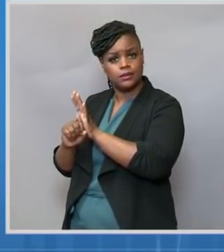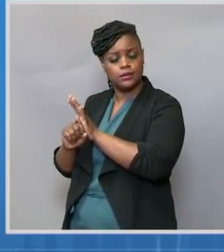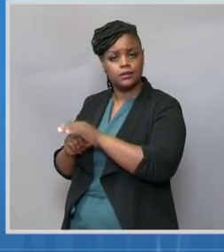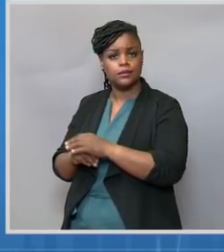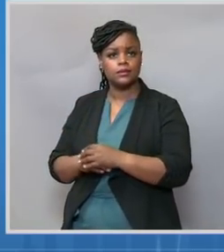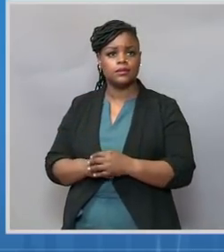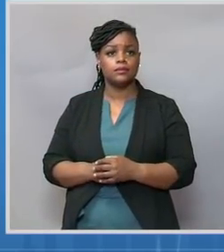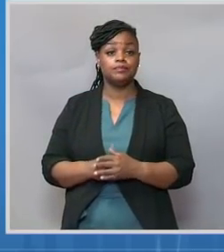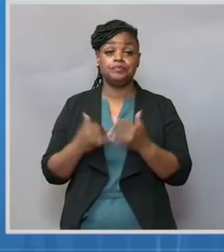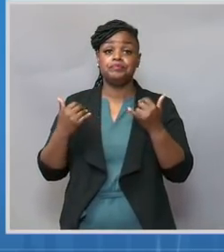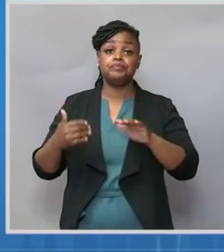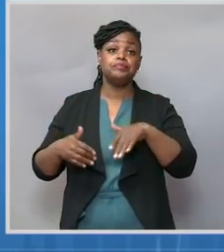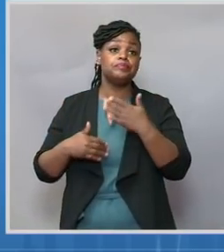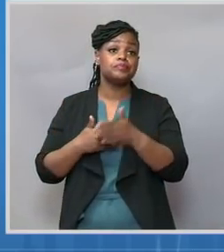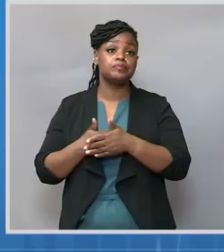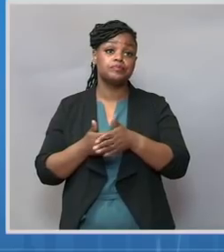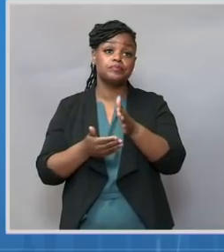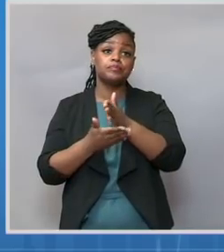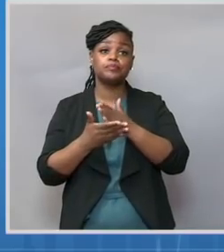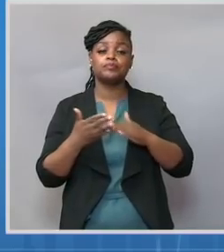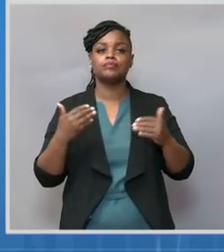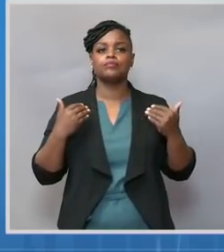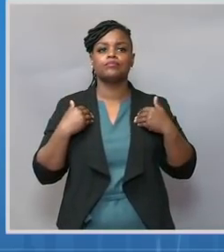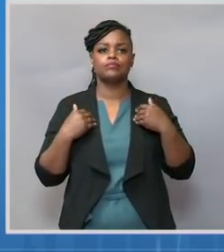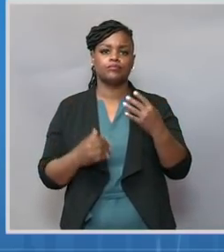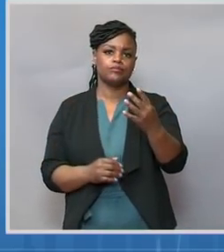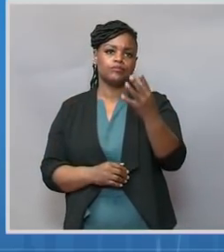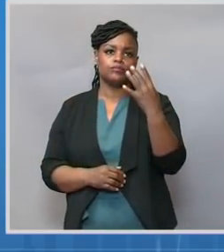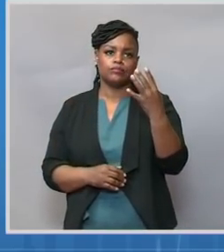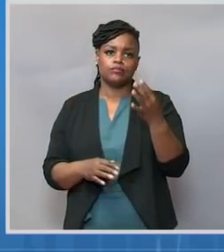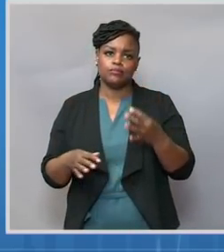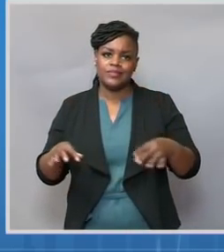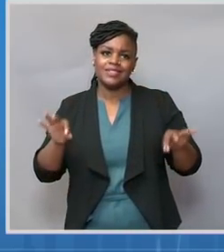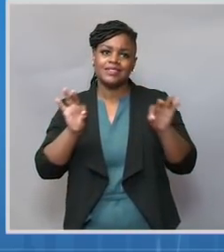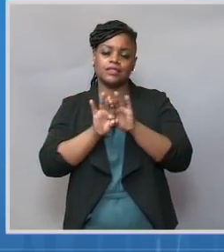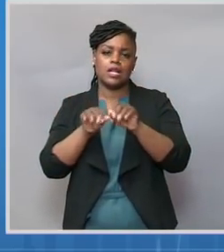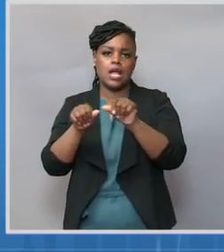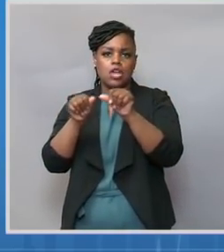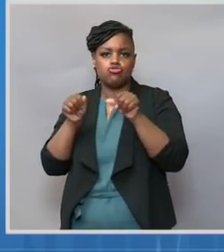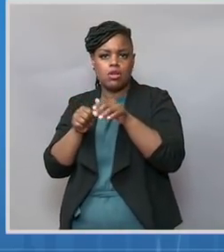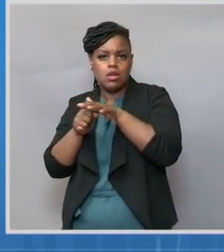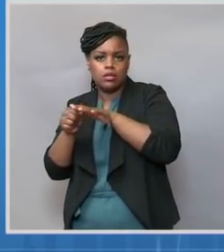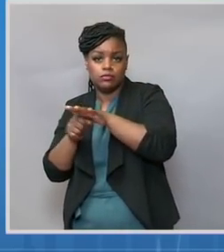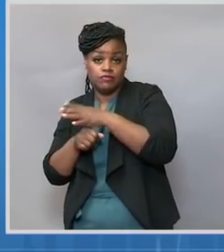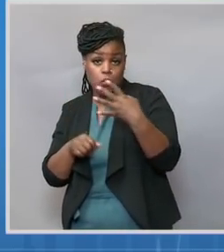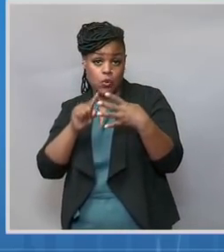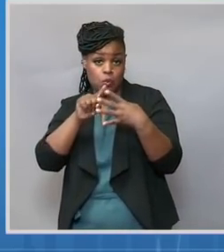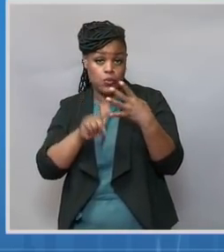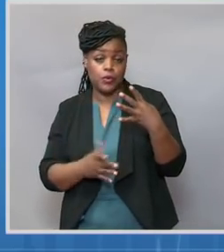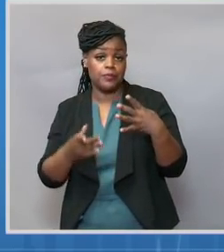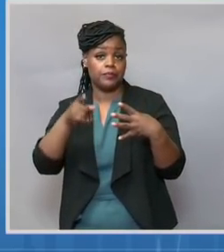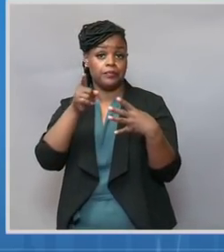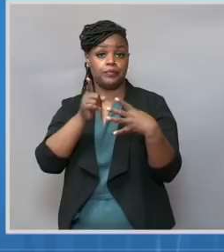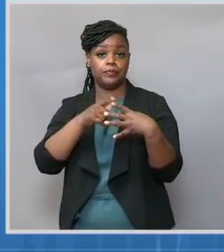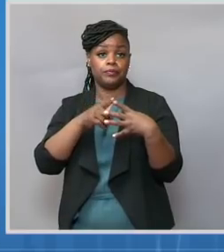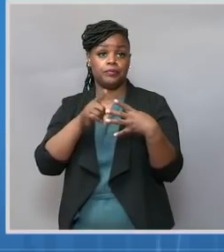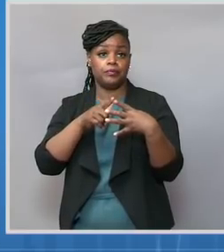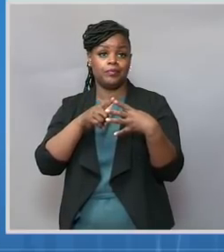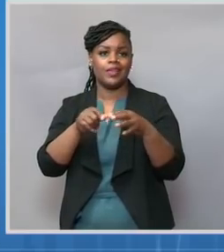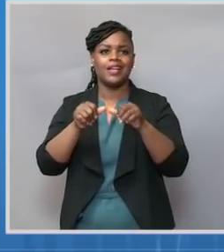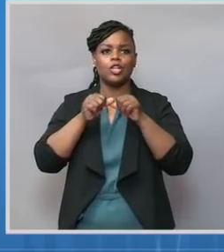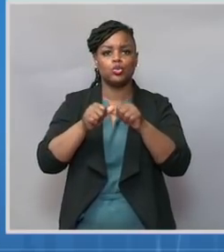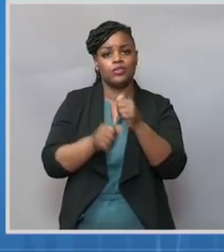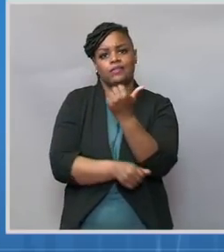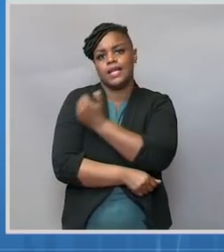vaccination program has four key areas of focus. First, we will continue to vaccinate